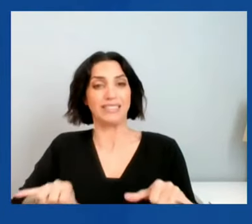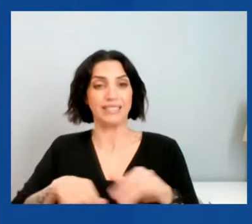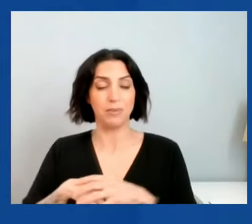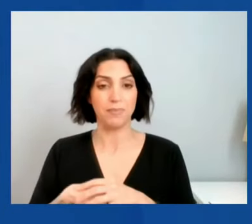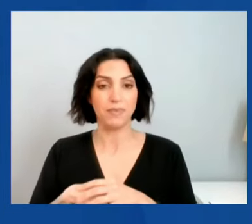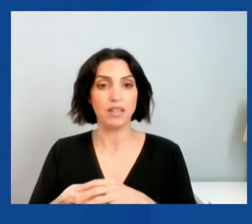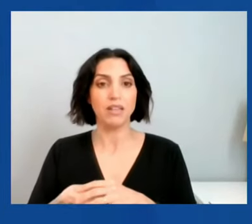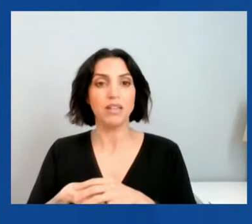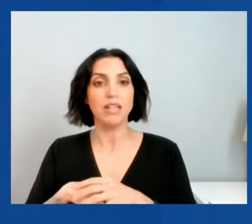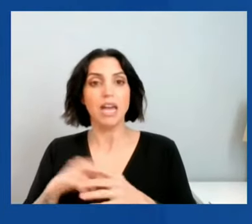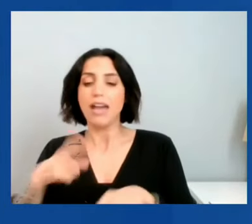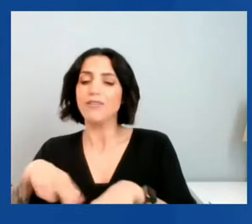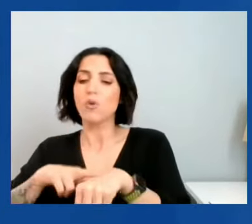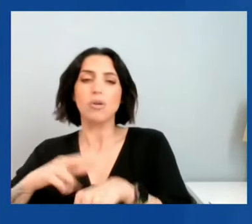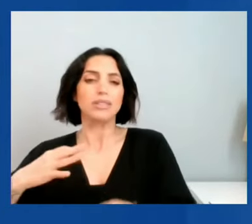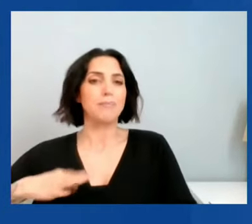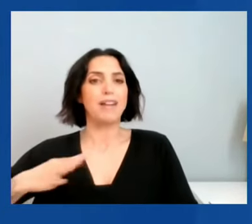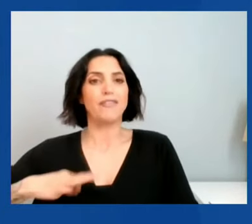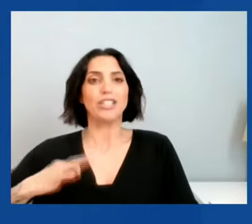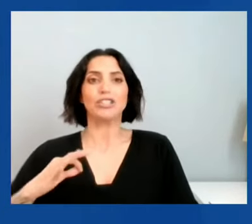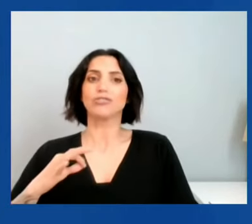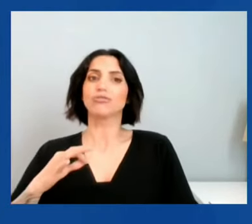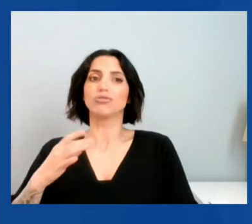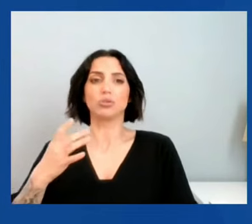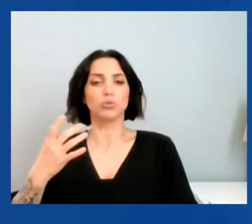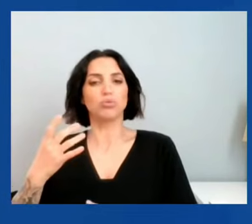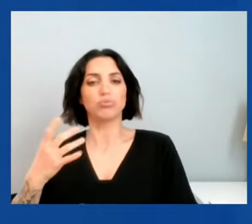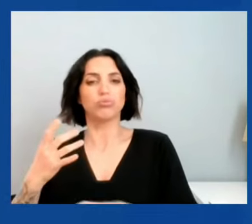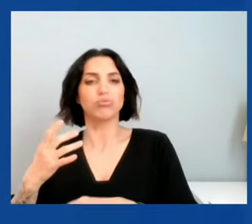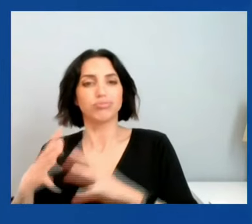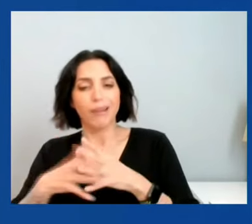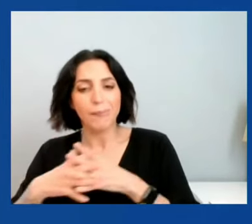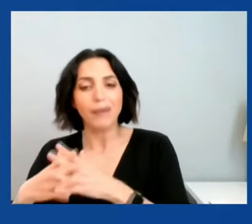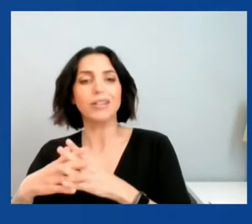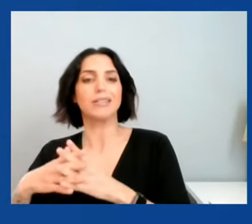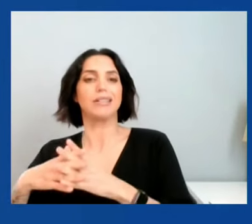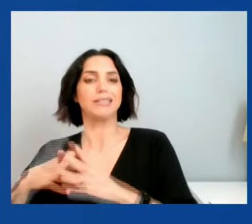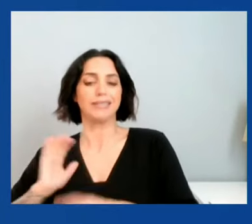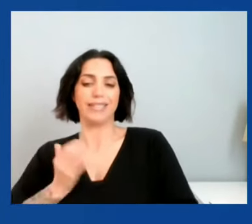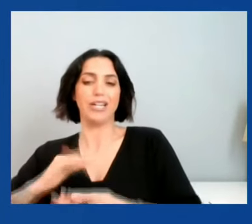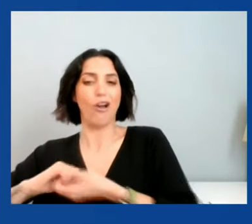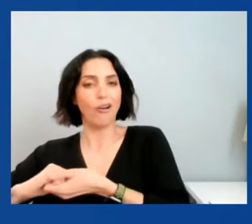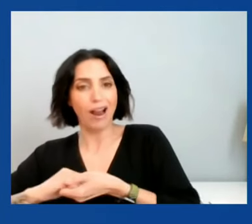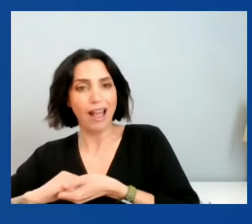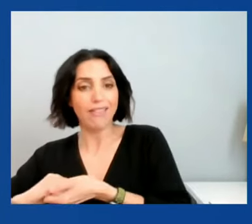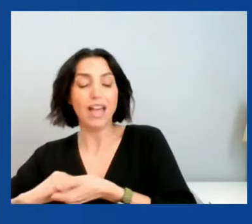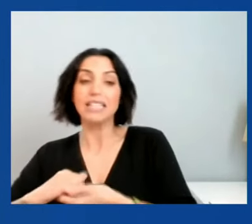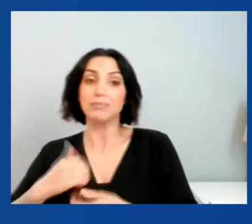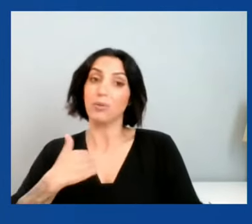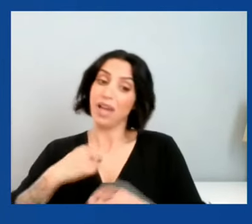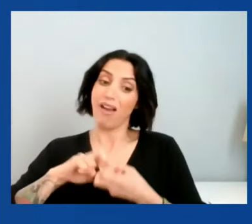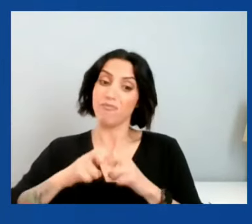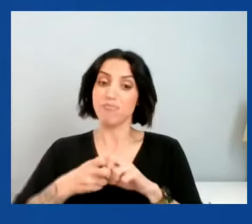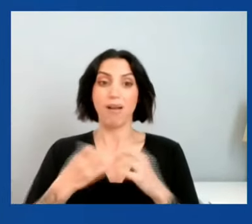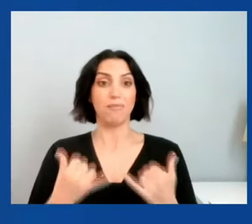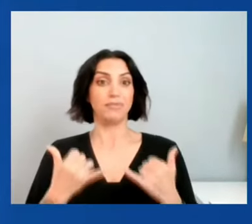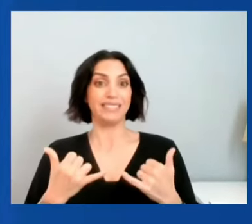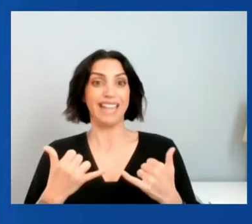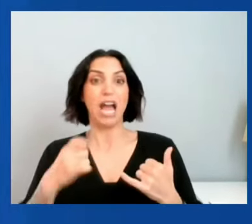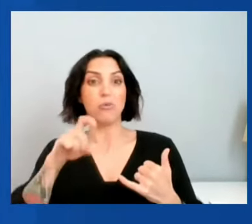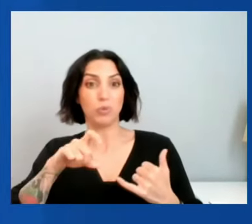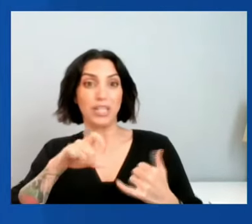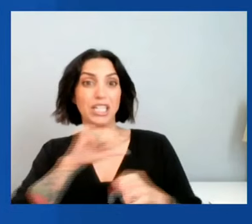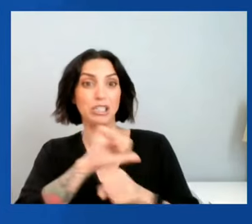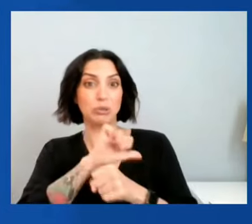States and our allies. But real problems have emerged, and we need to work with China to address